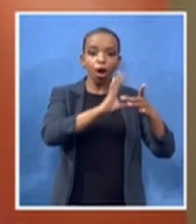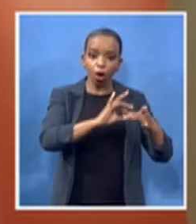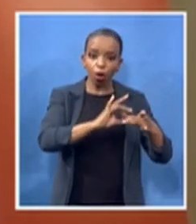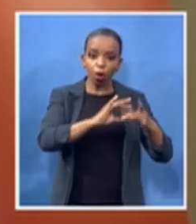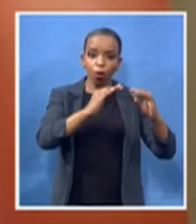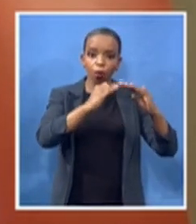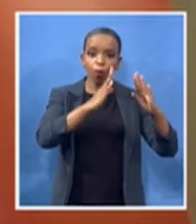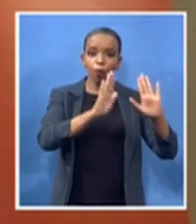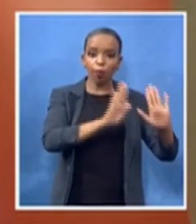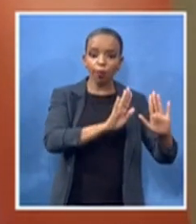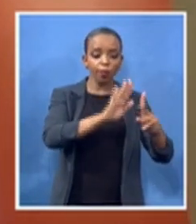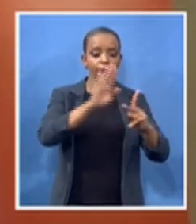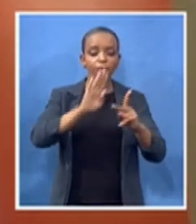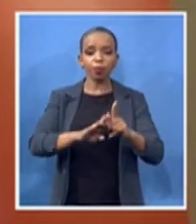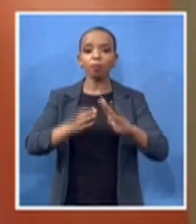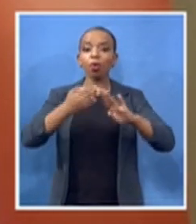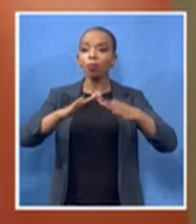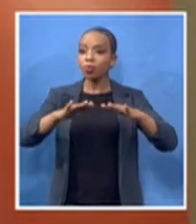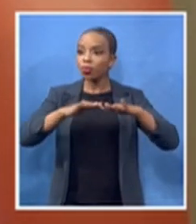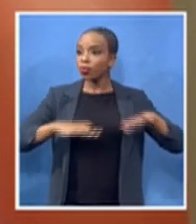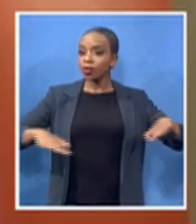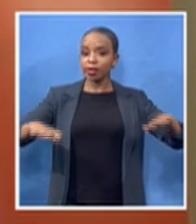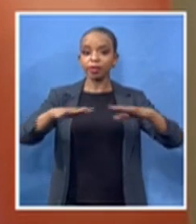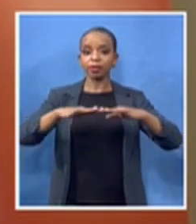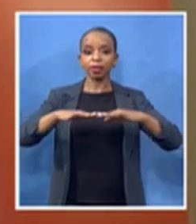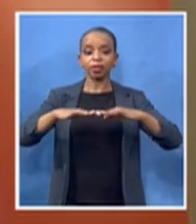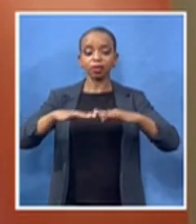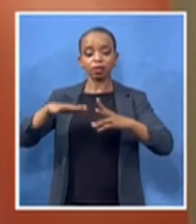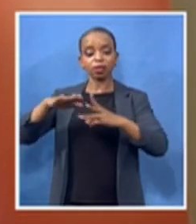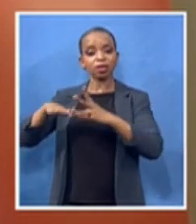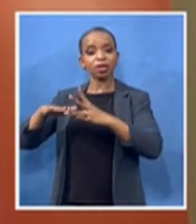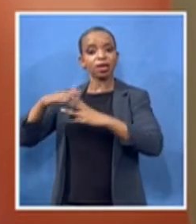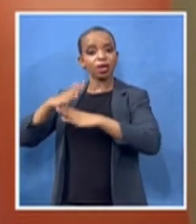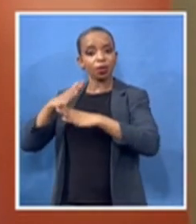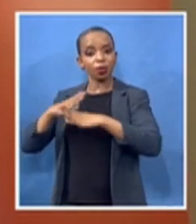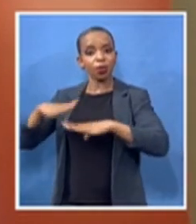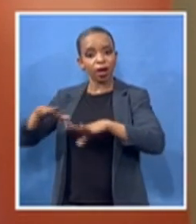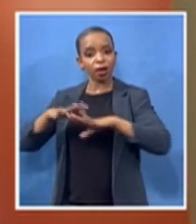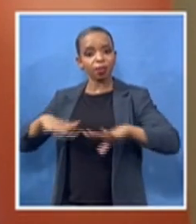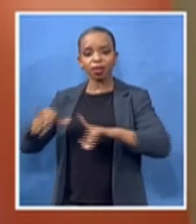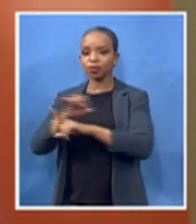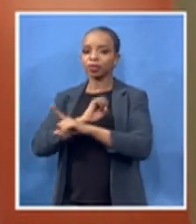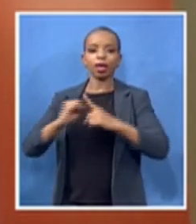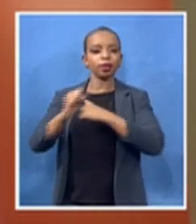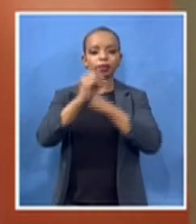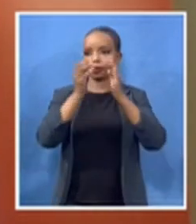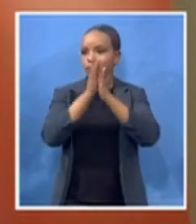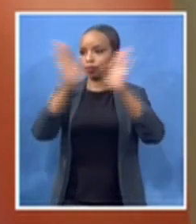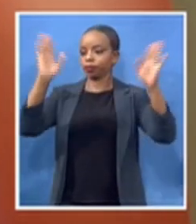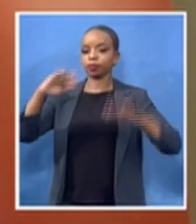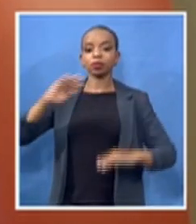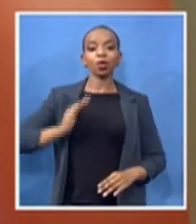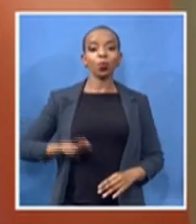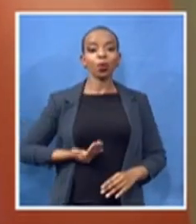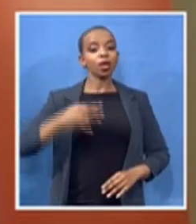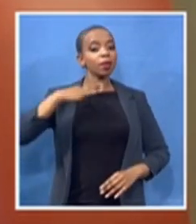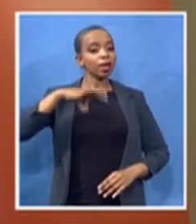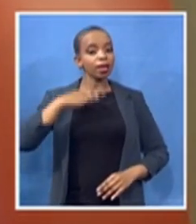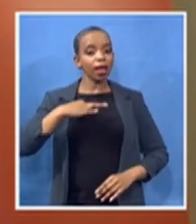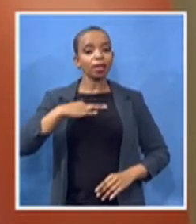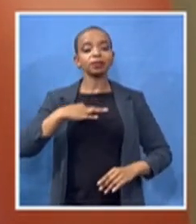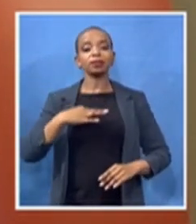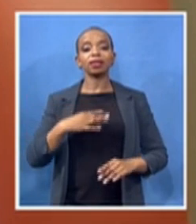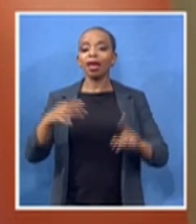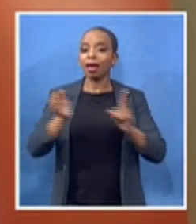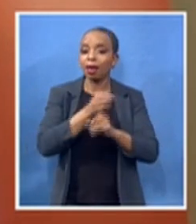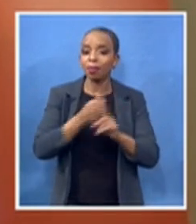women and girls are subject to violence from abusive fathers and partners and as we all